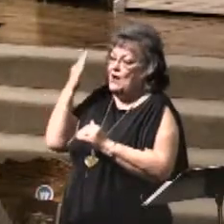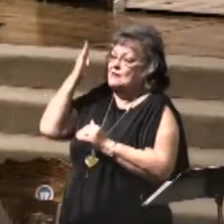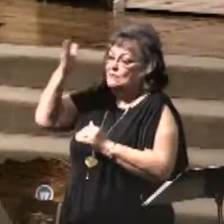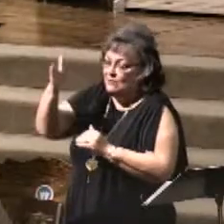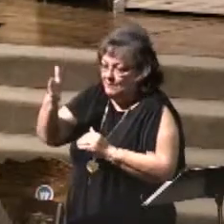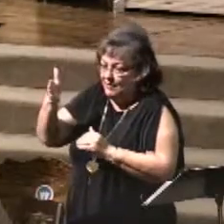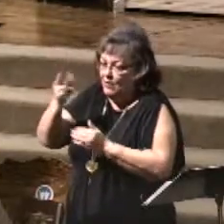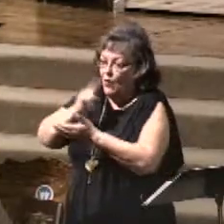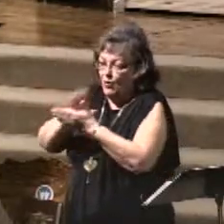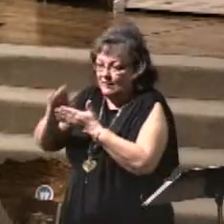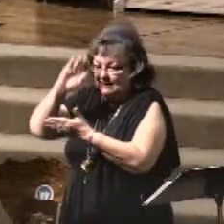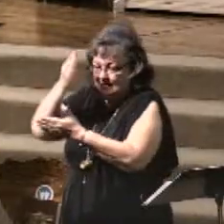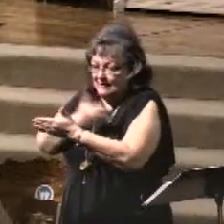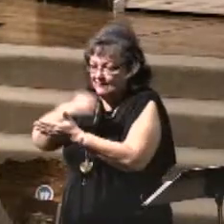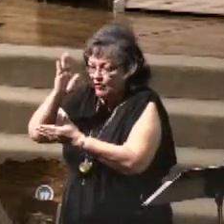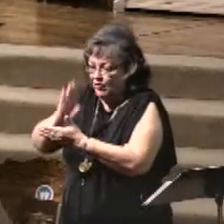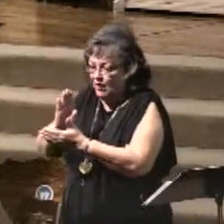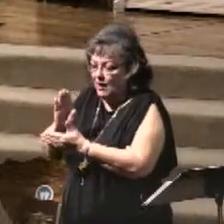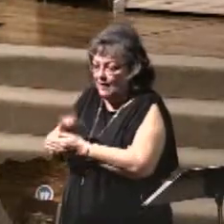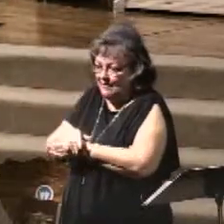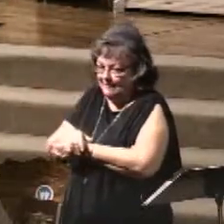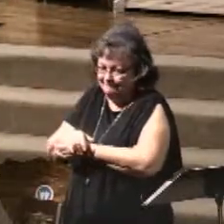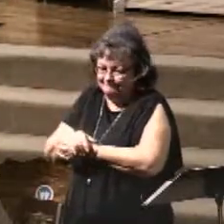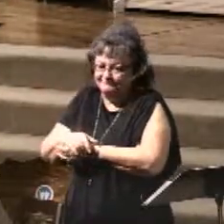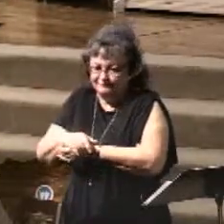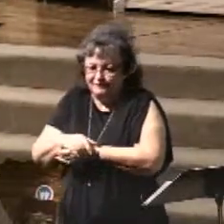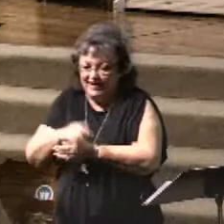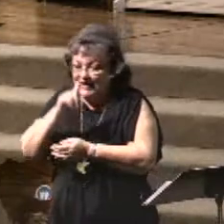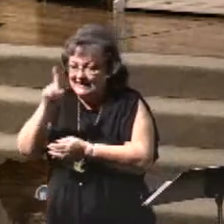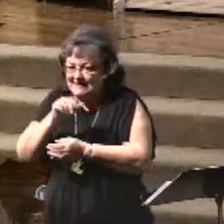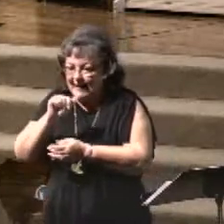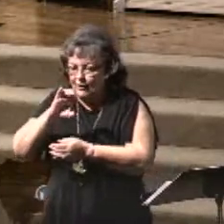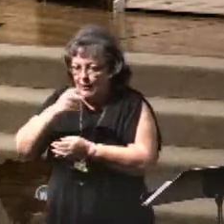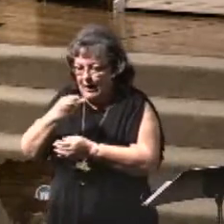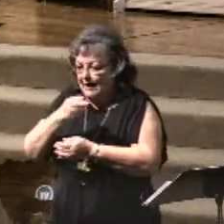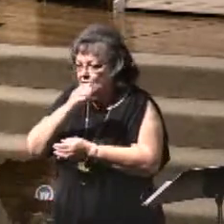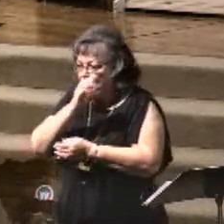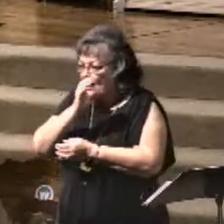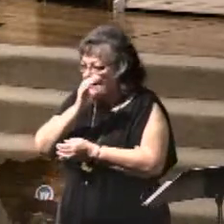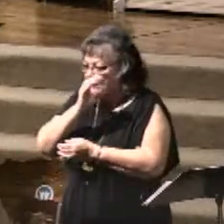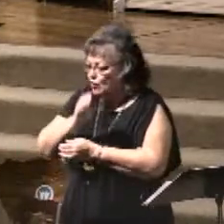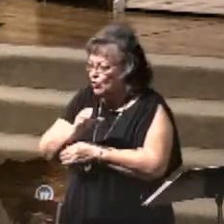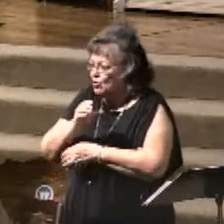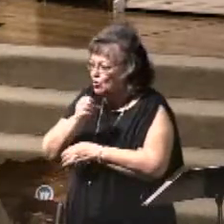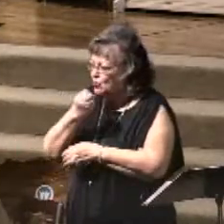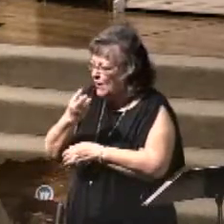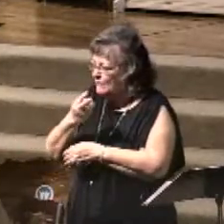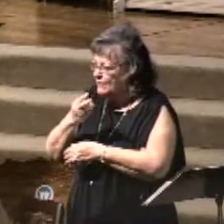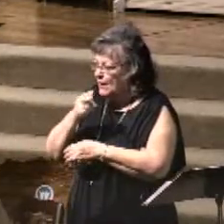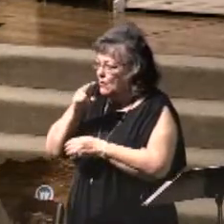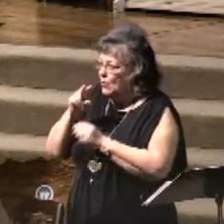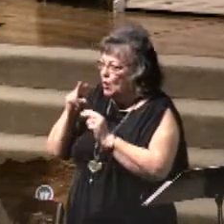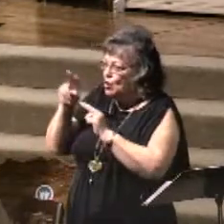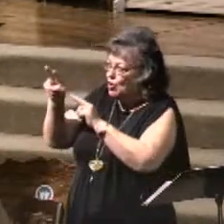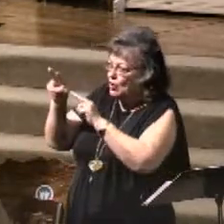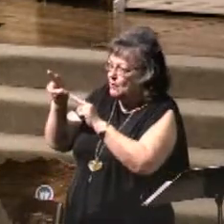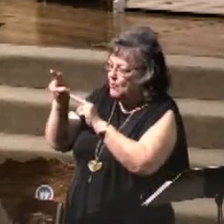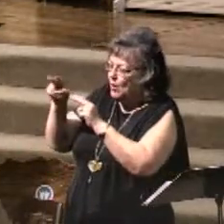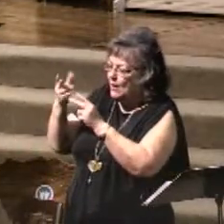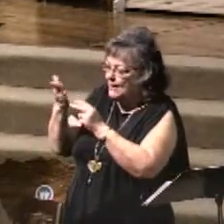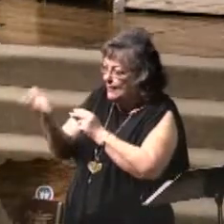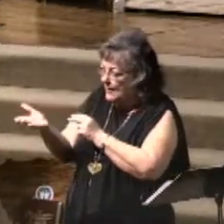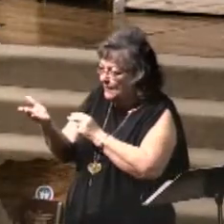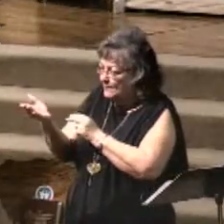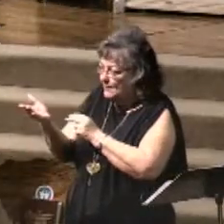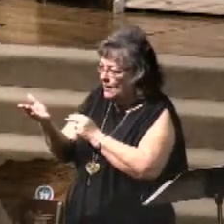God, their Messiah. The Bible says in Zechariah chapter 12 that they will look upon him whom they have pierced. And